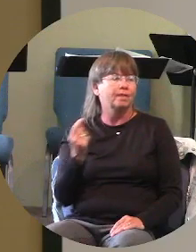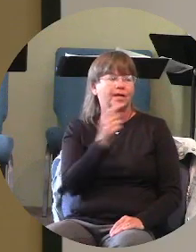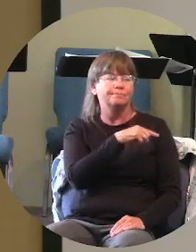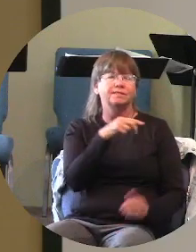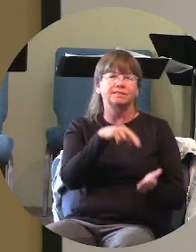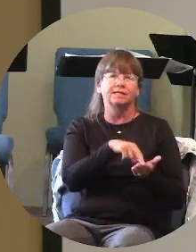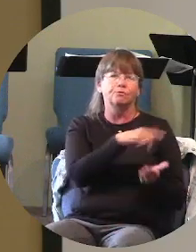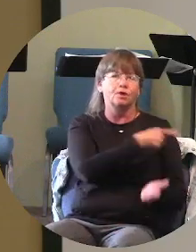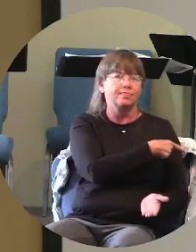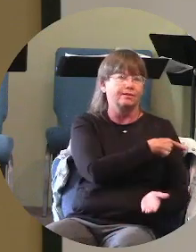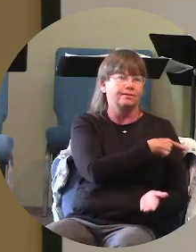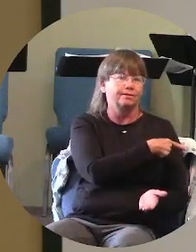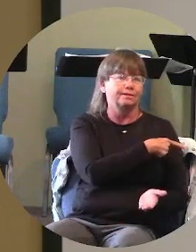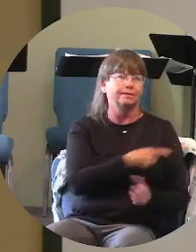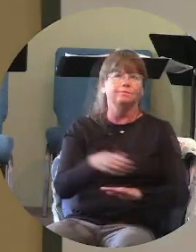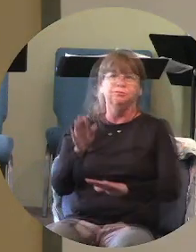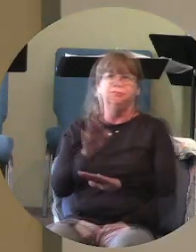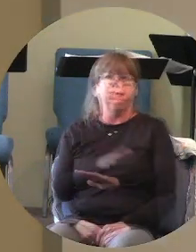so let's do that